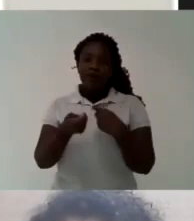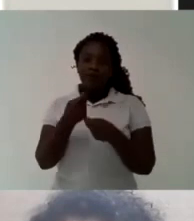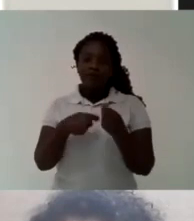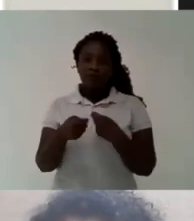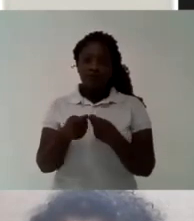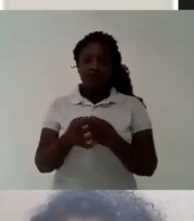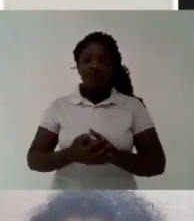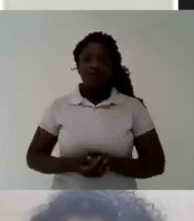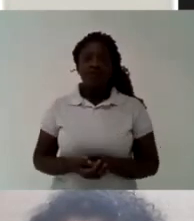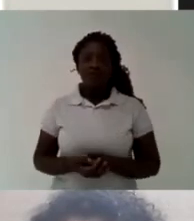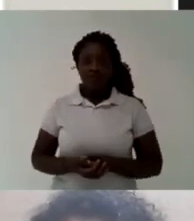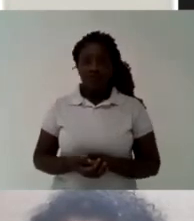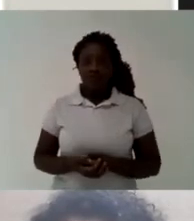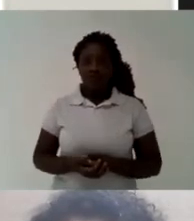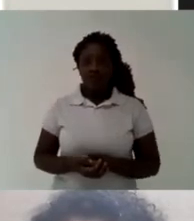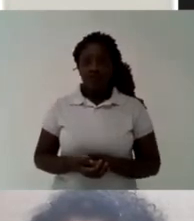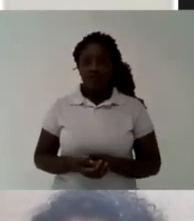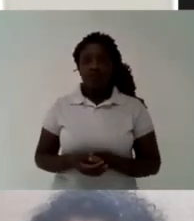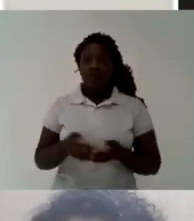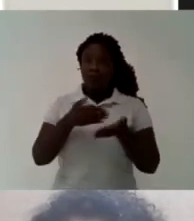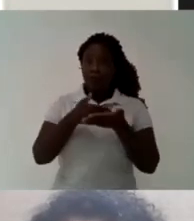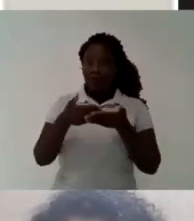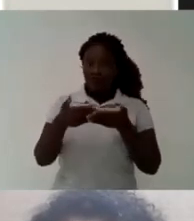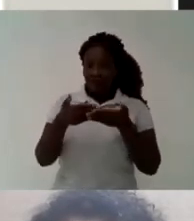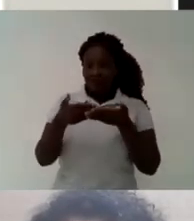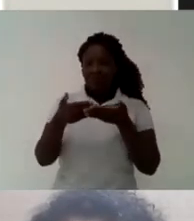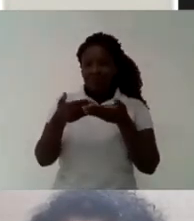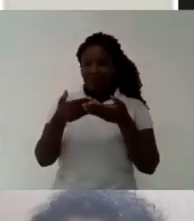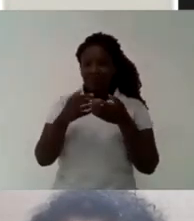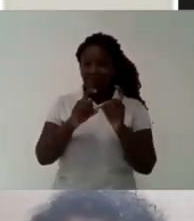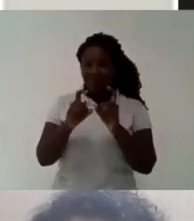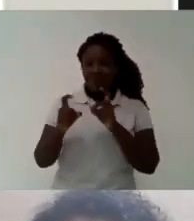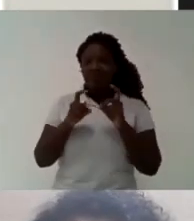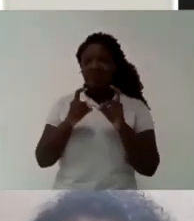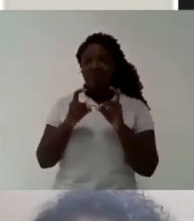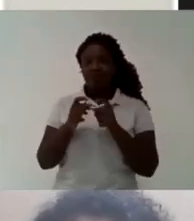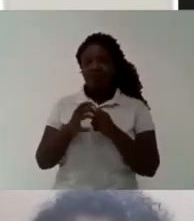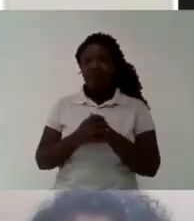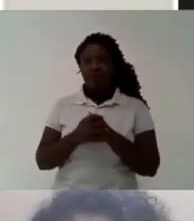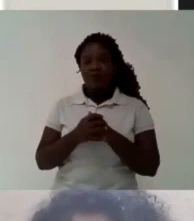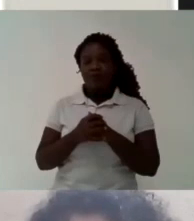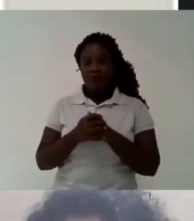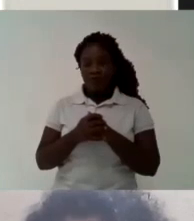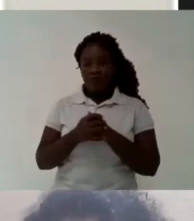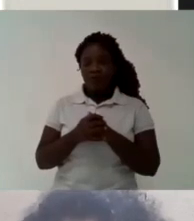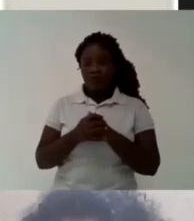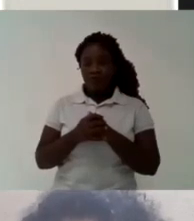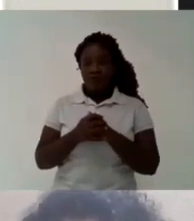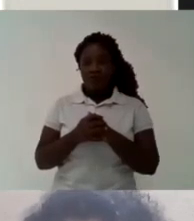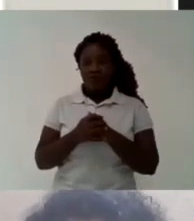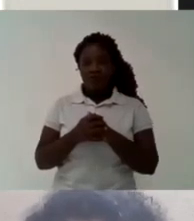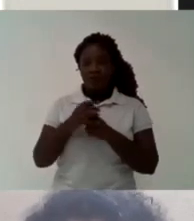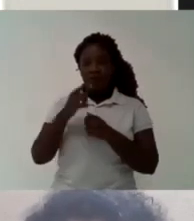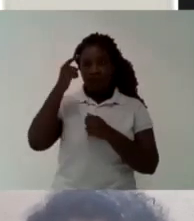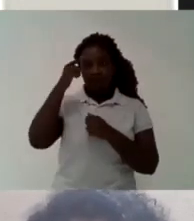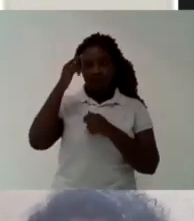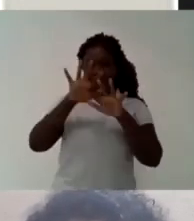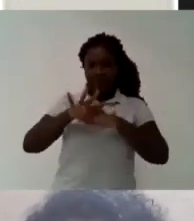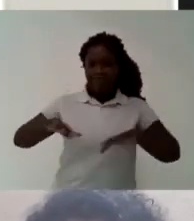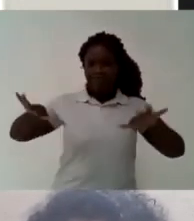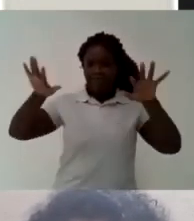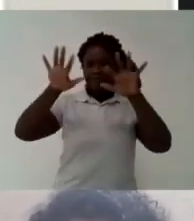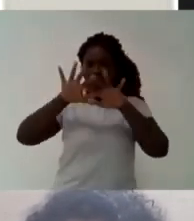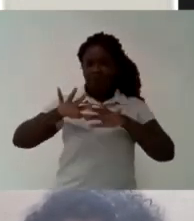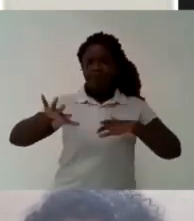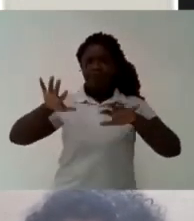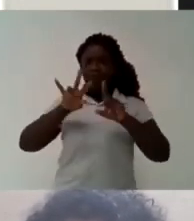the Brazilian society at King's College Iago is the current president of the